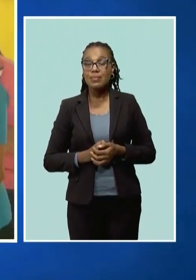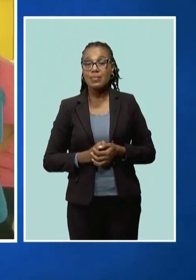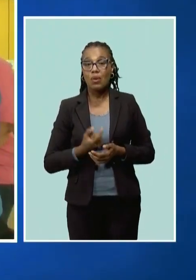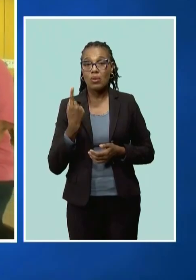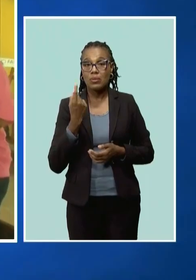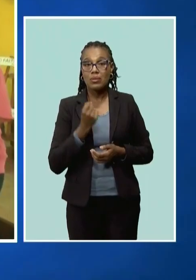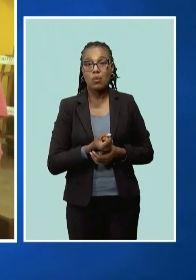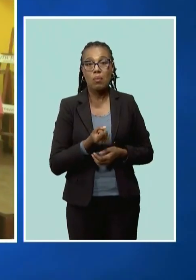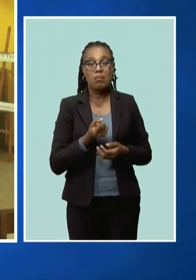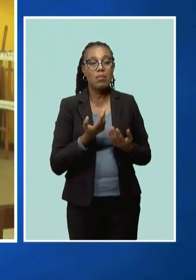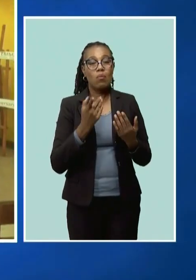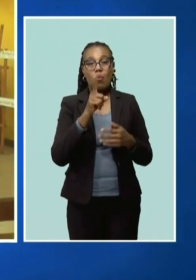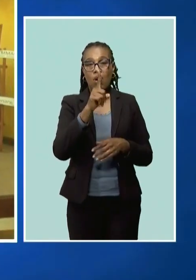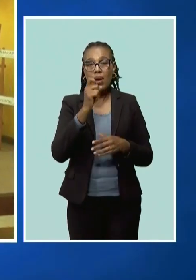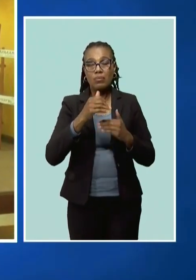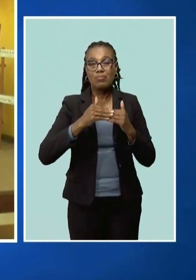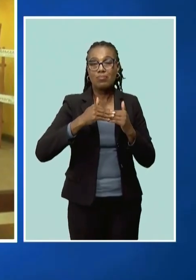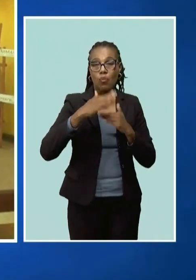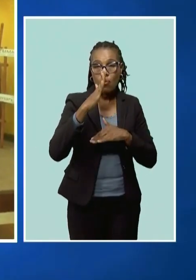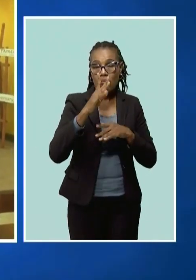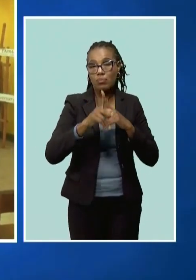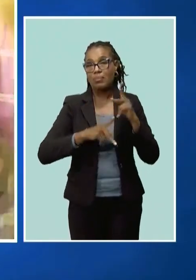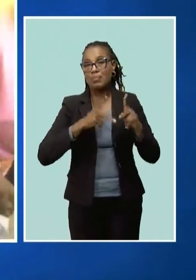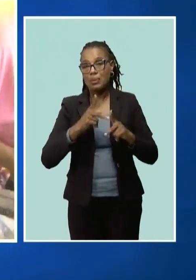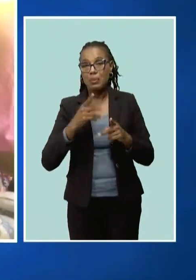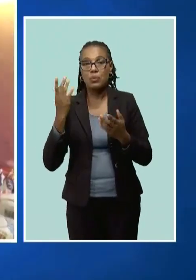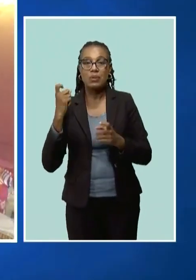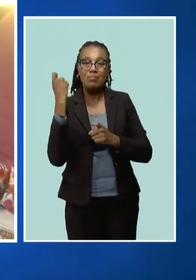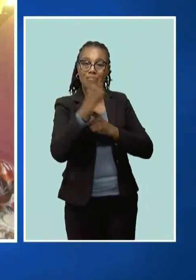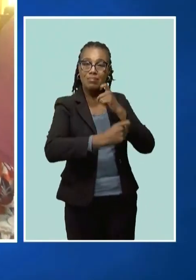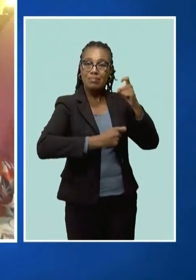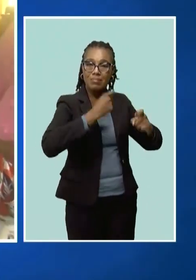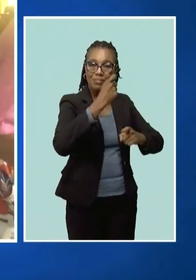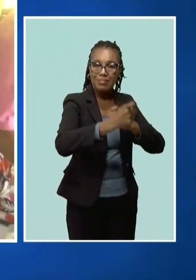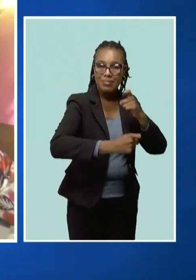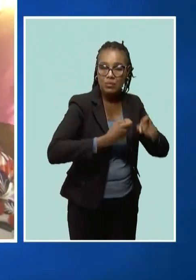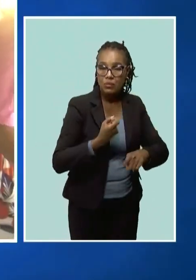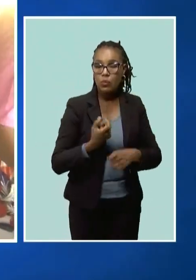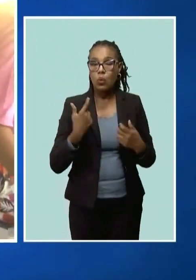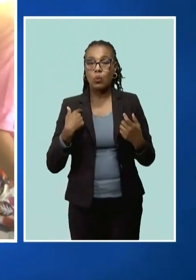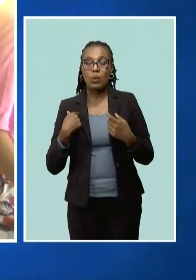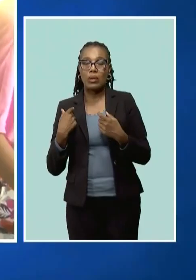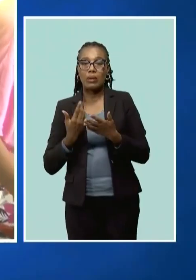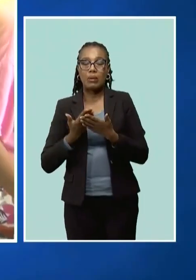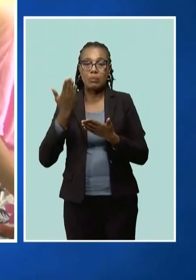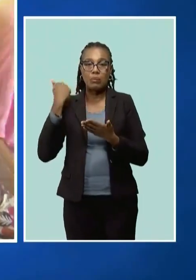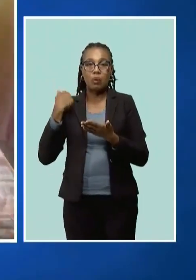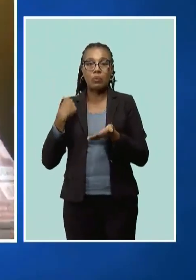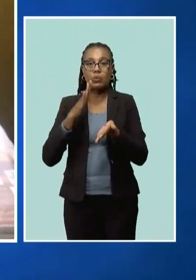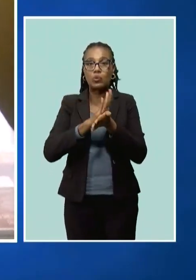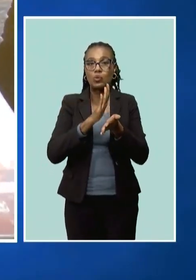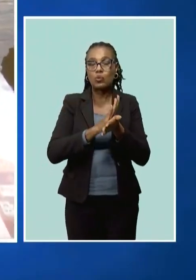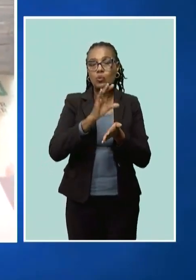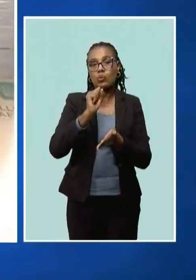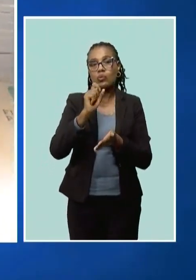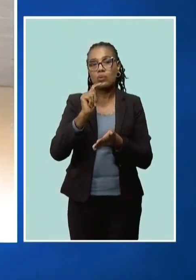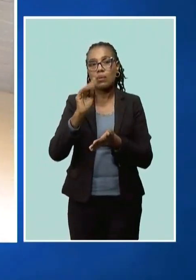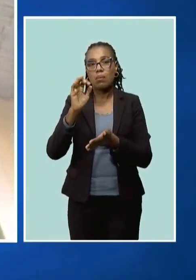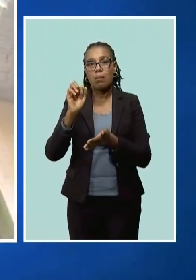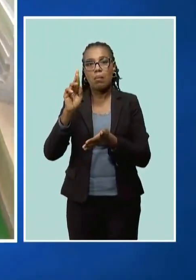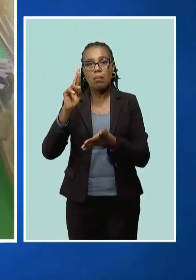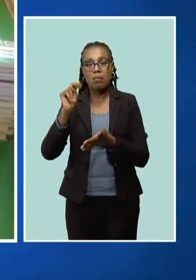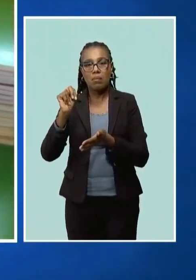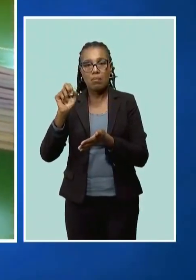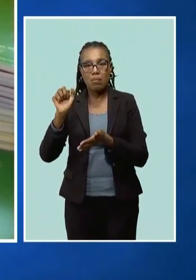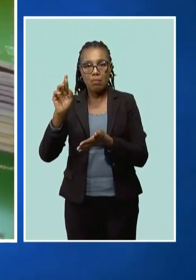or so people, and I really would like to give back to our school that we went to, St. Bernard's School.